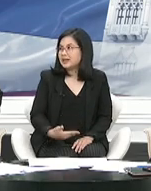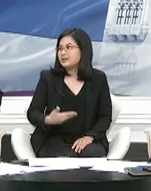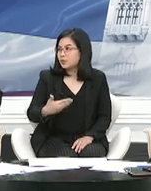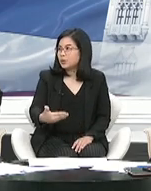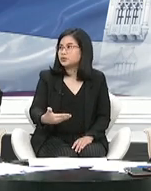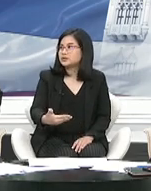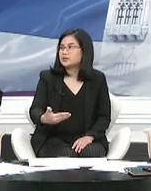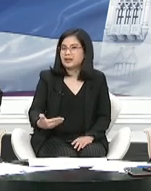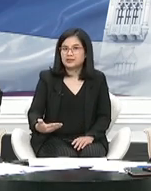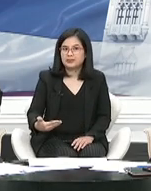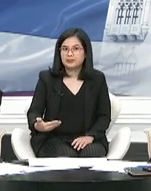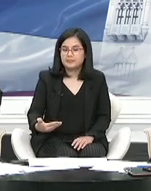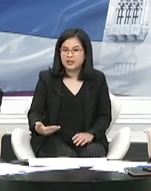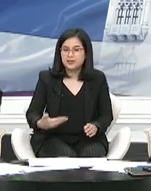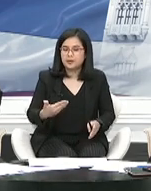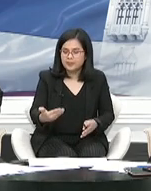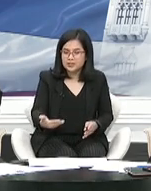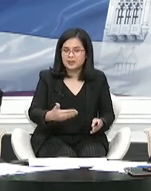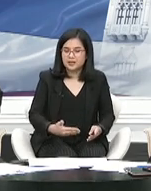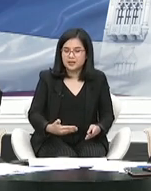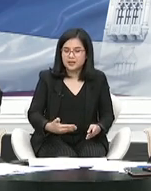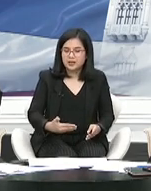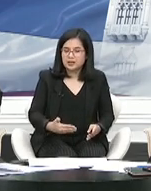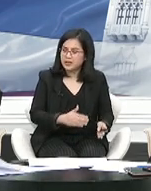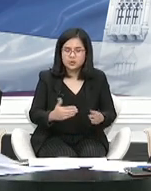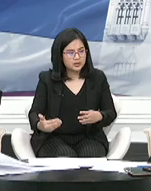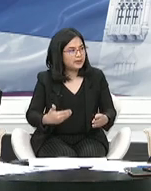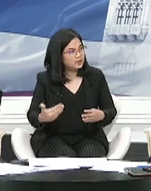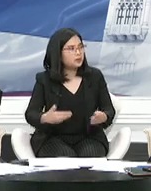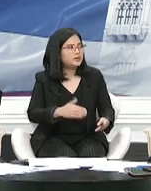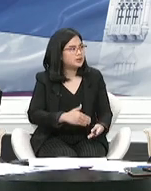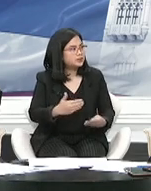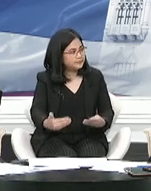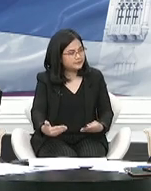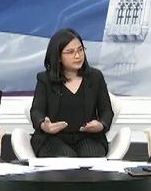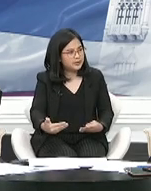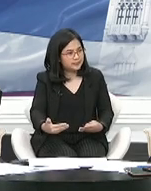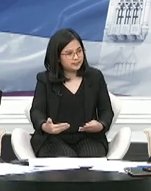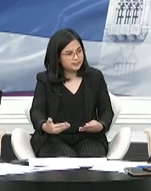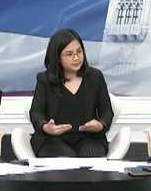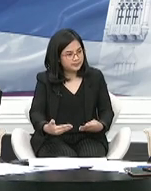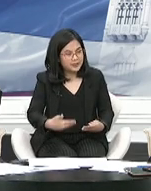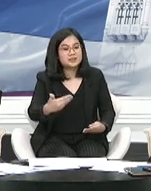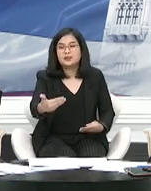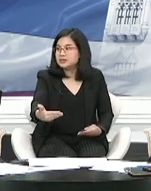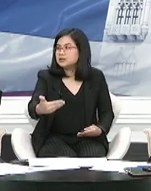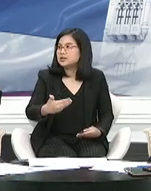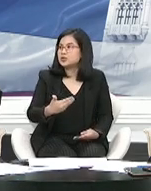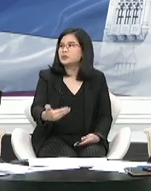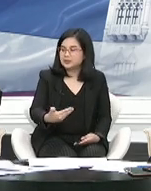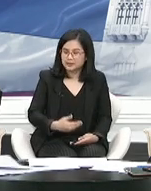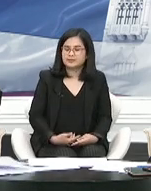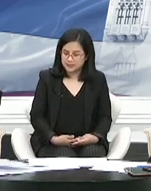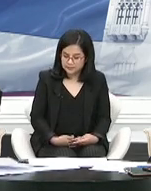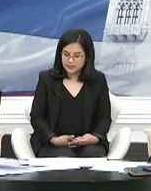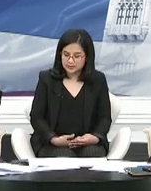Senate roles, that many people mentioned that they shouldn't have a role in terms of raising the